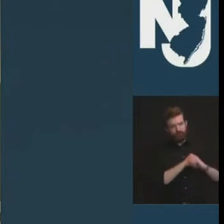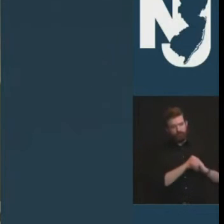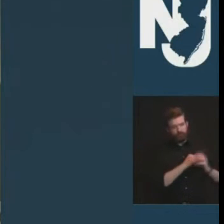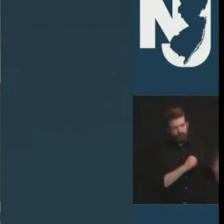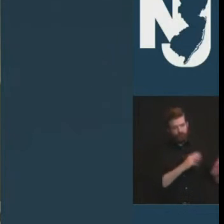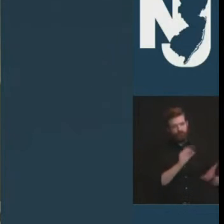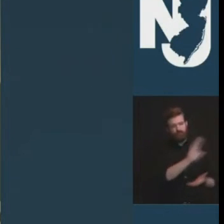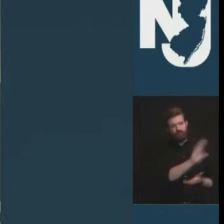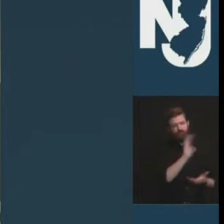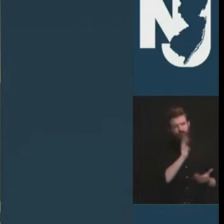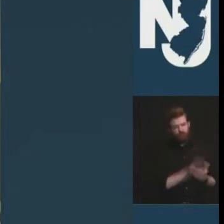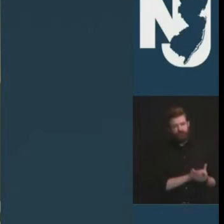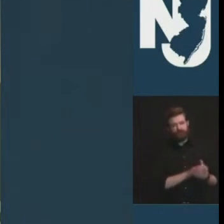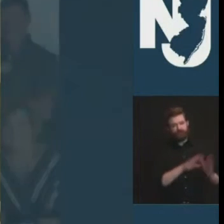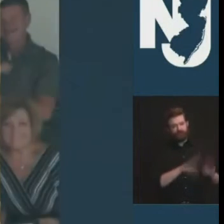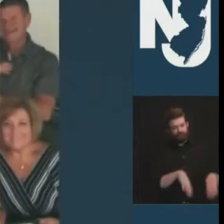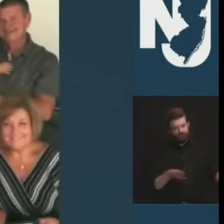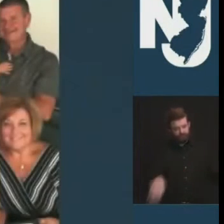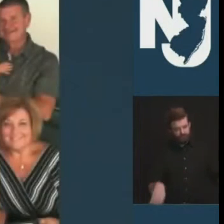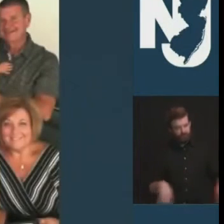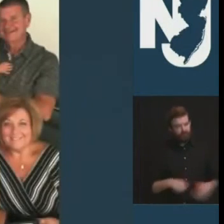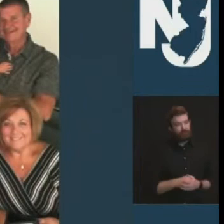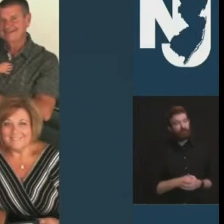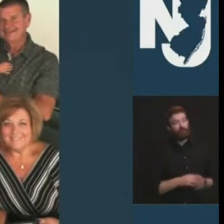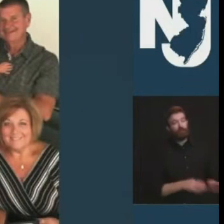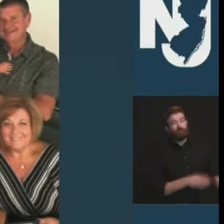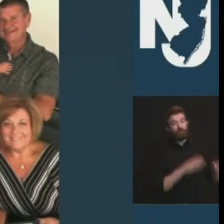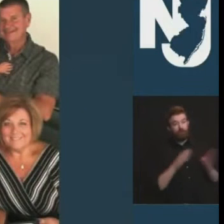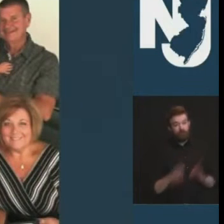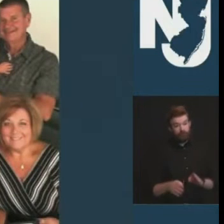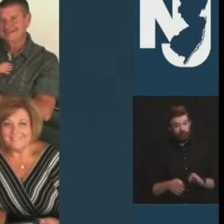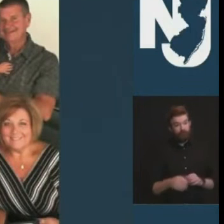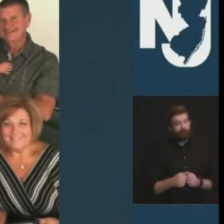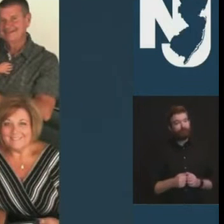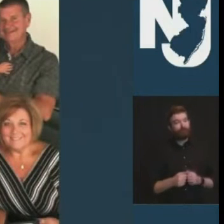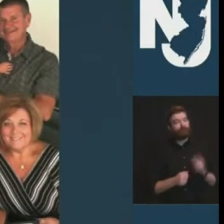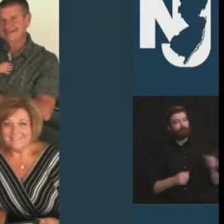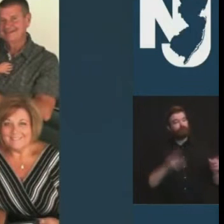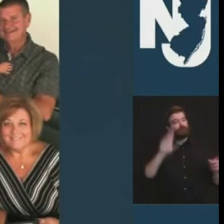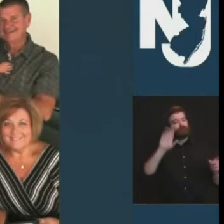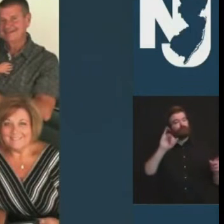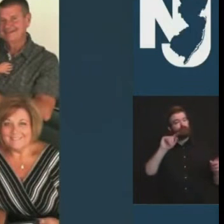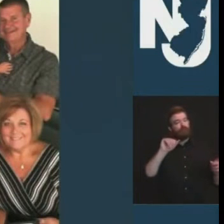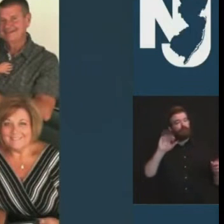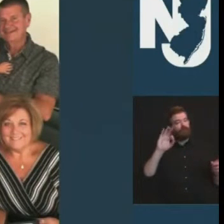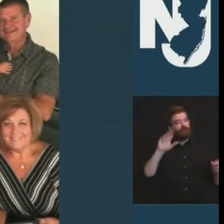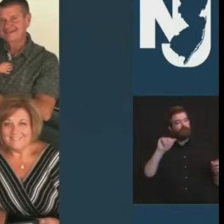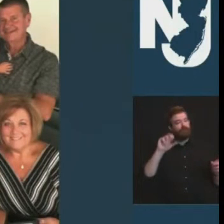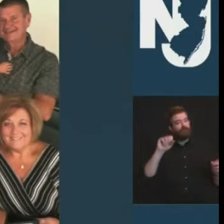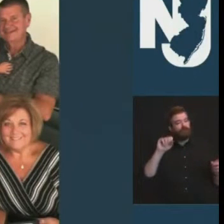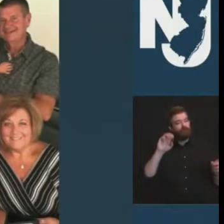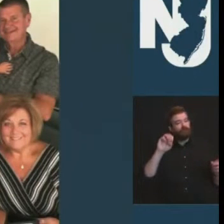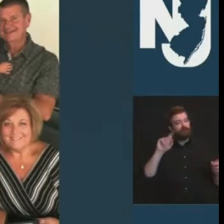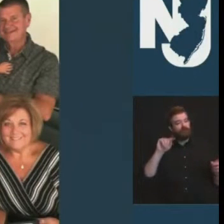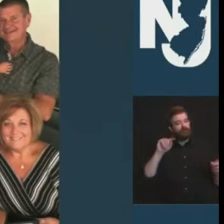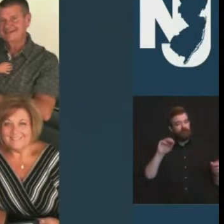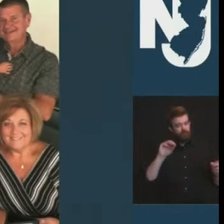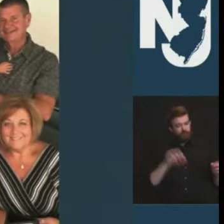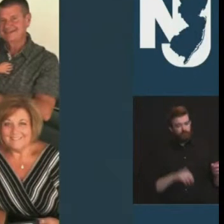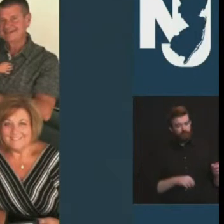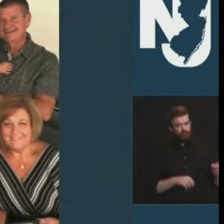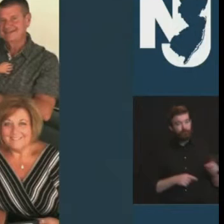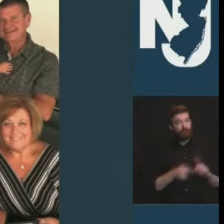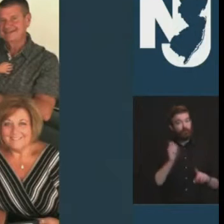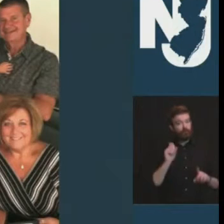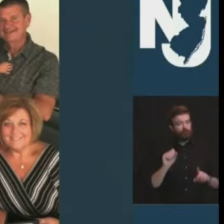next up we recall rita frasetto from the smithville section of galloway township in